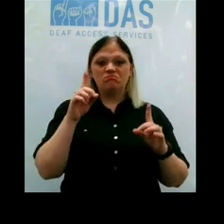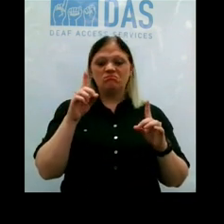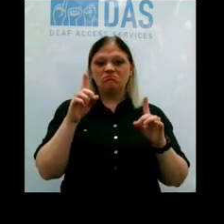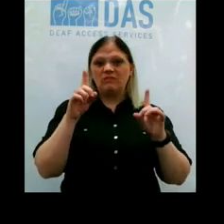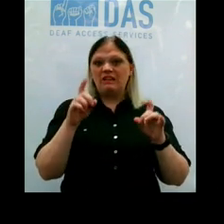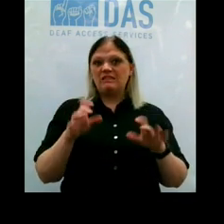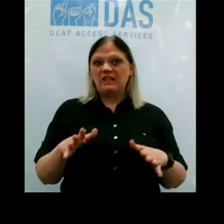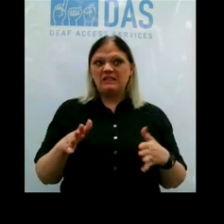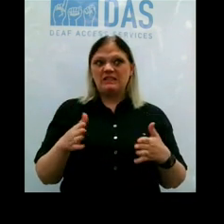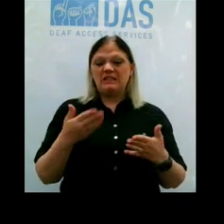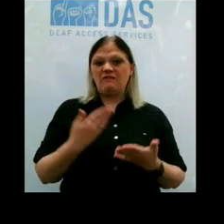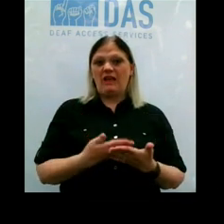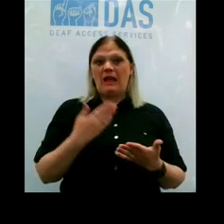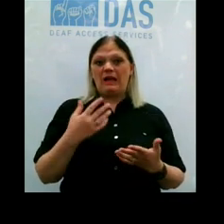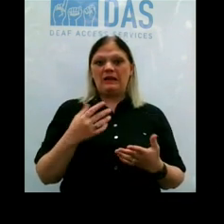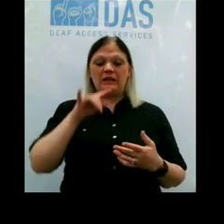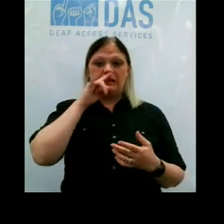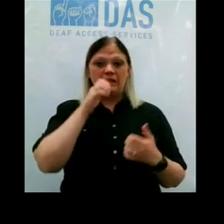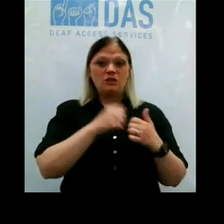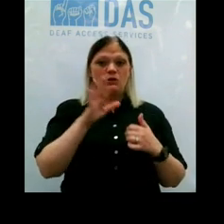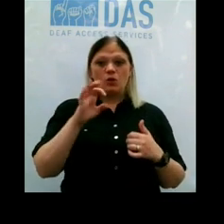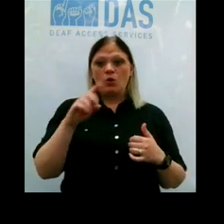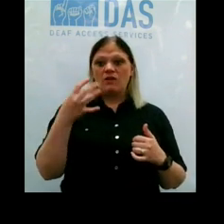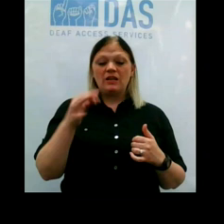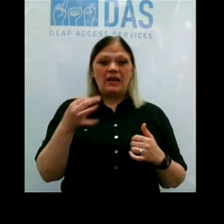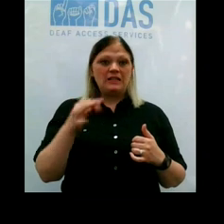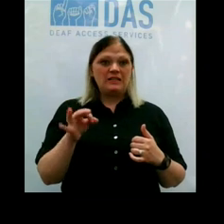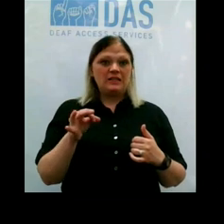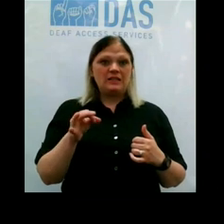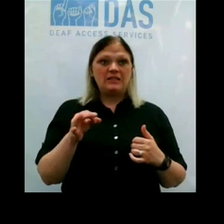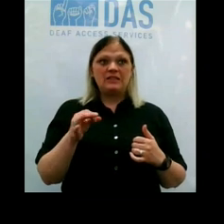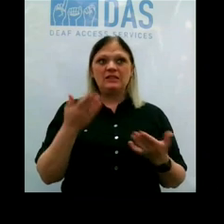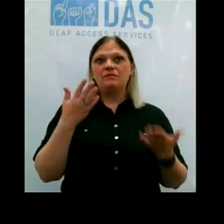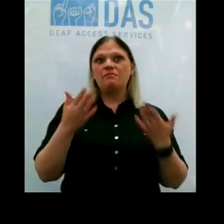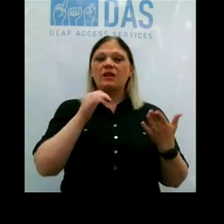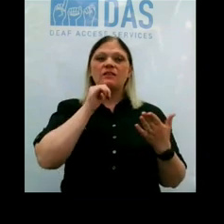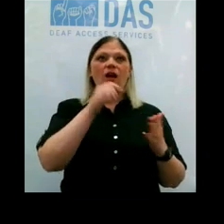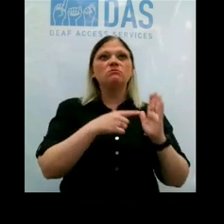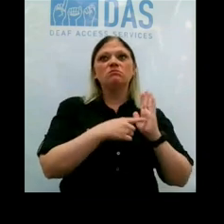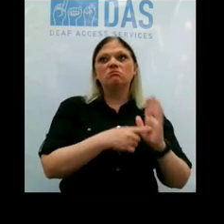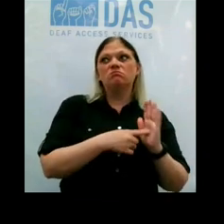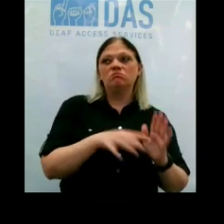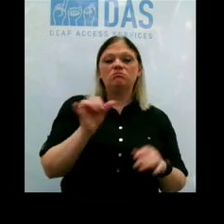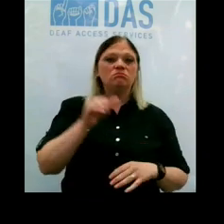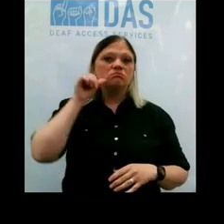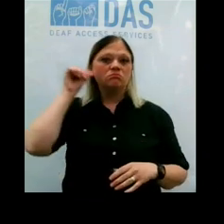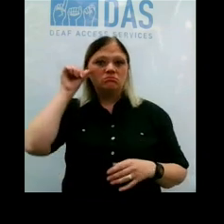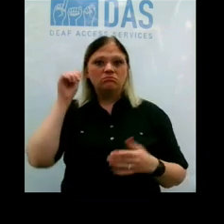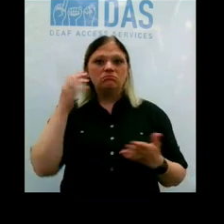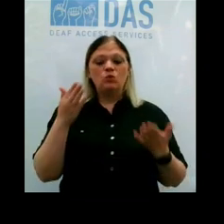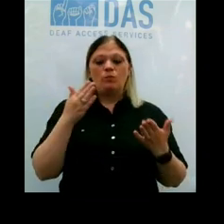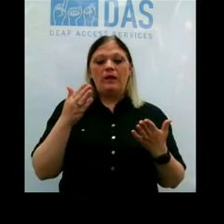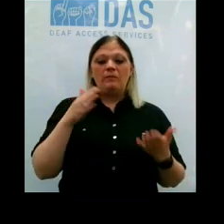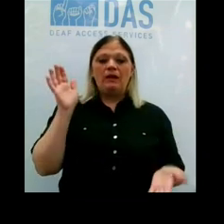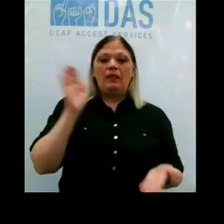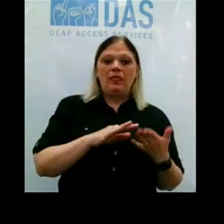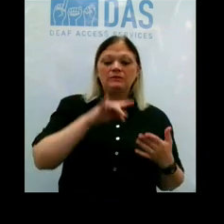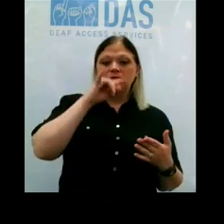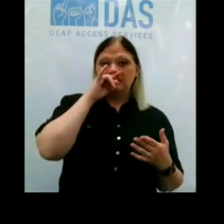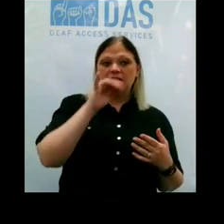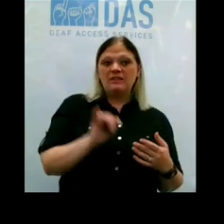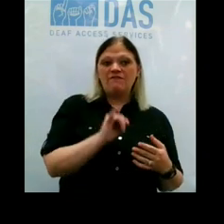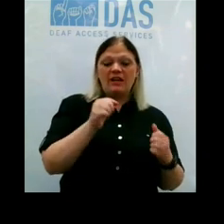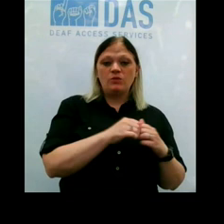that we know that kids with COVID-19 are not likely to be as symptomatic as adults, so there's probably less kids that are